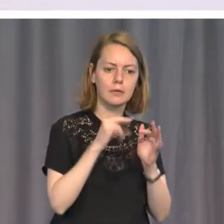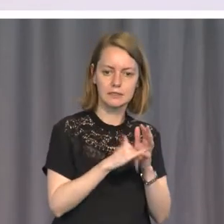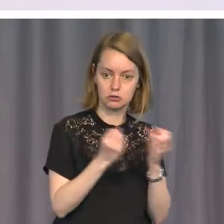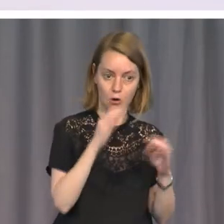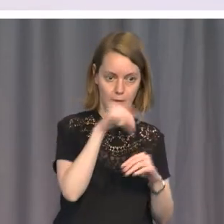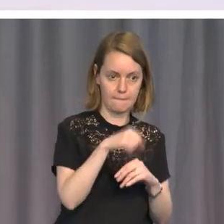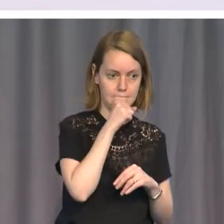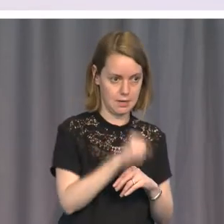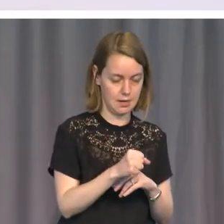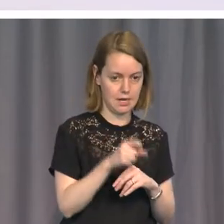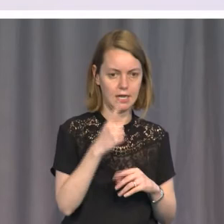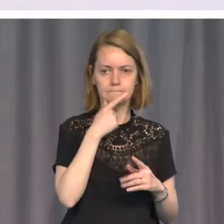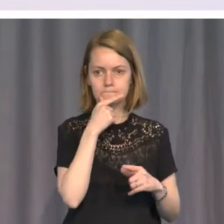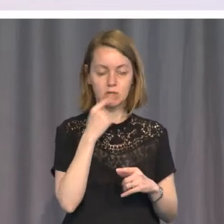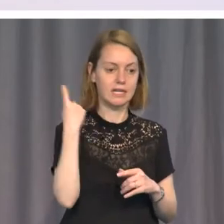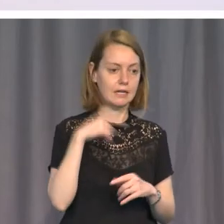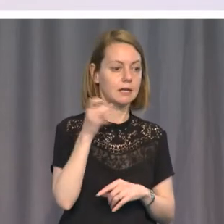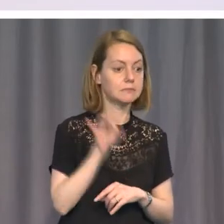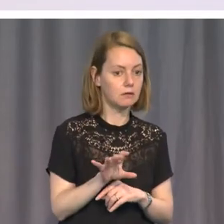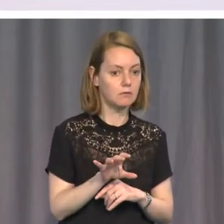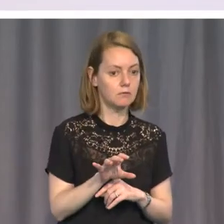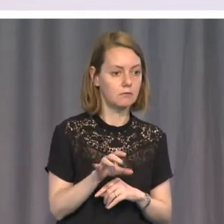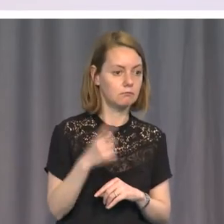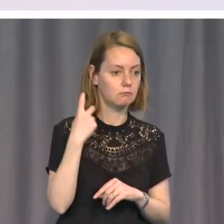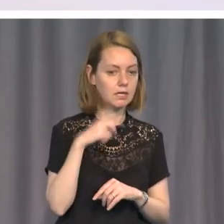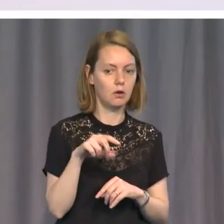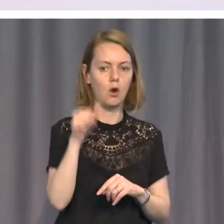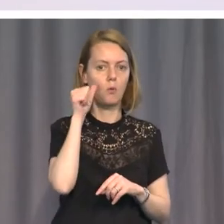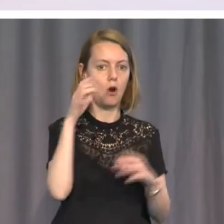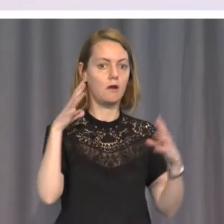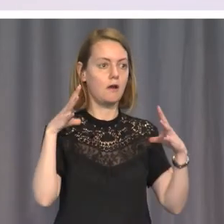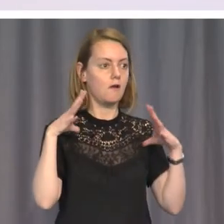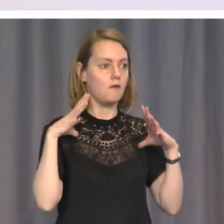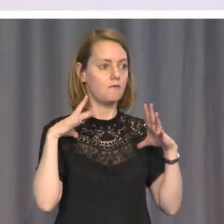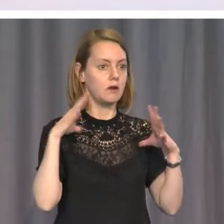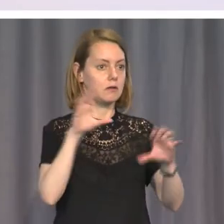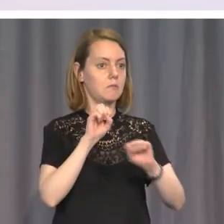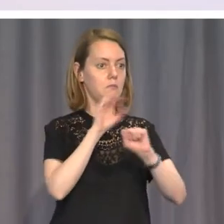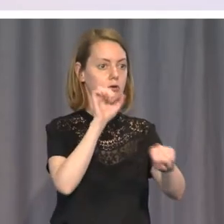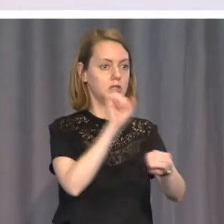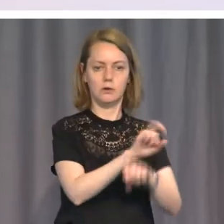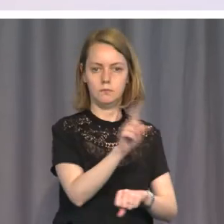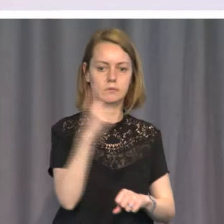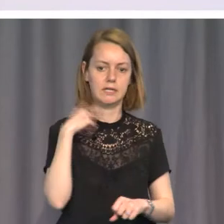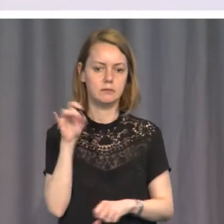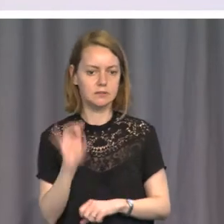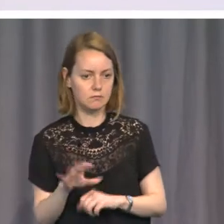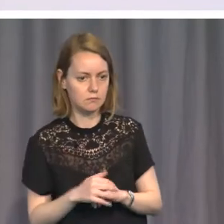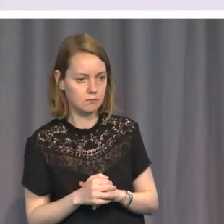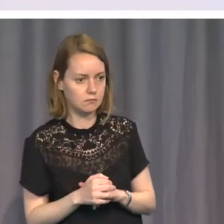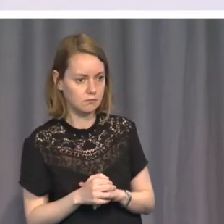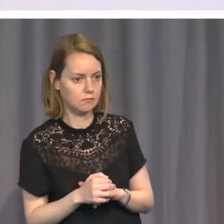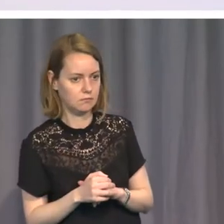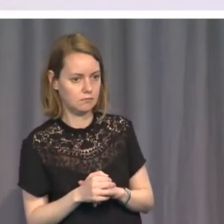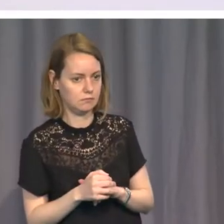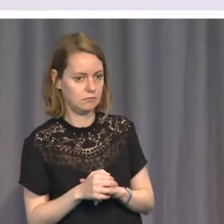chose to take his life rather than lose his liberty. It's the message of the second verse of our actual